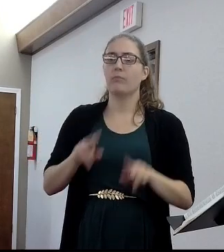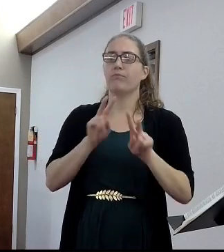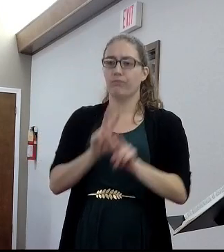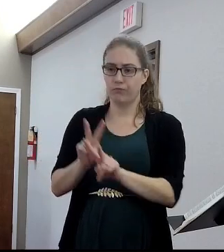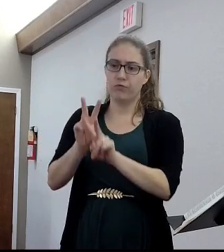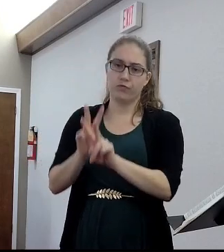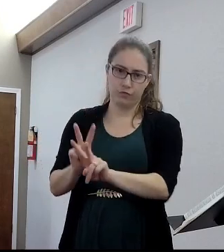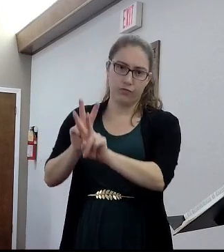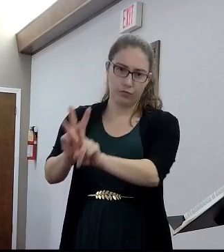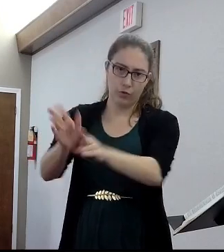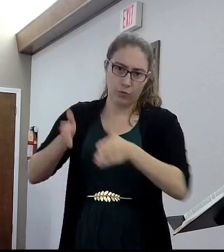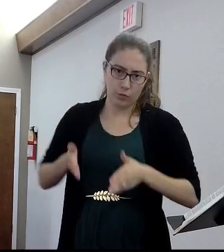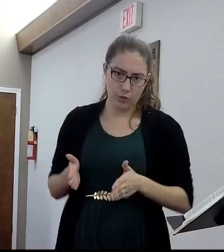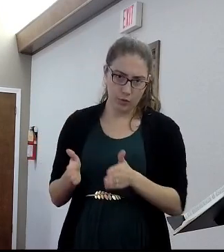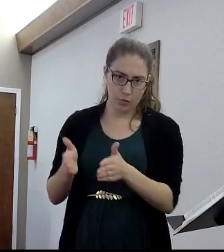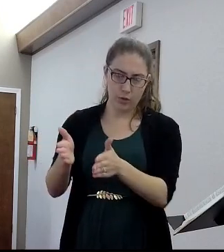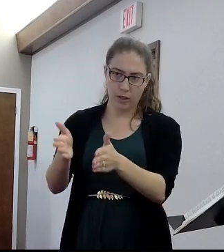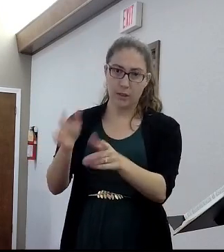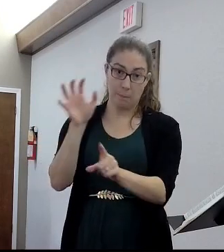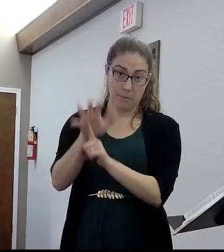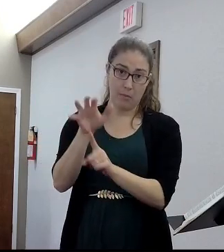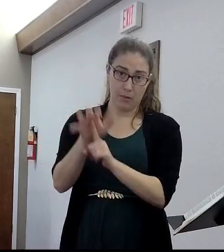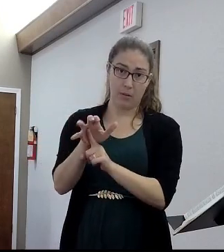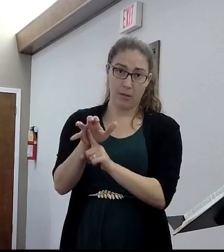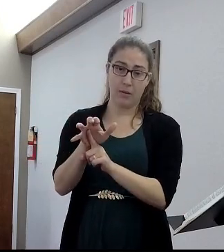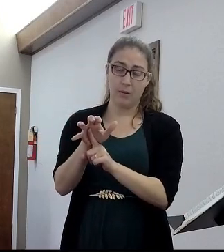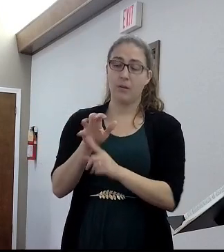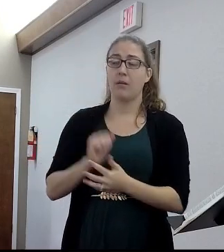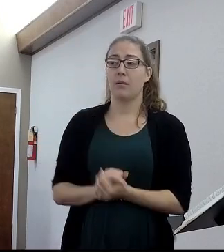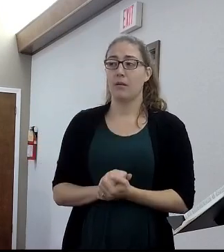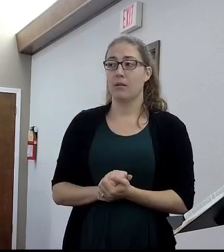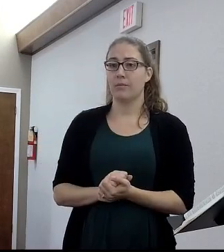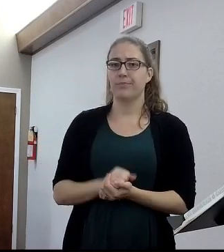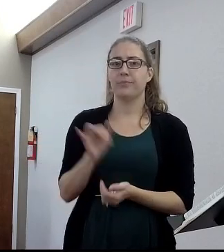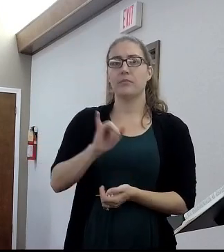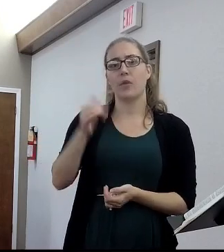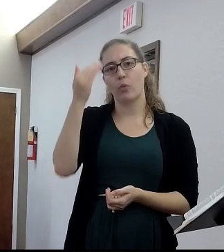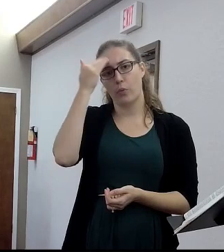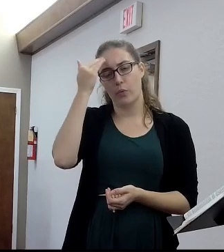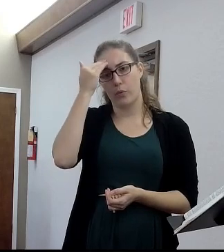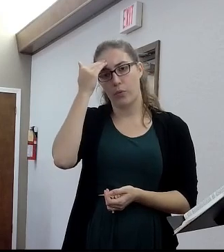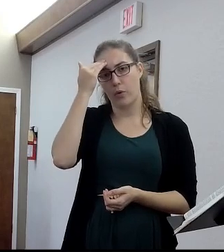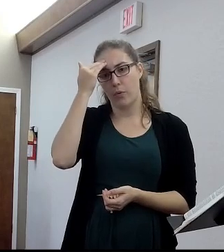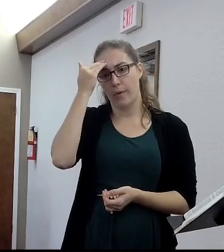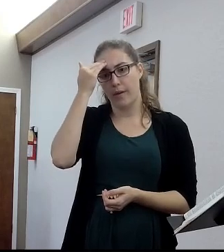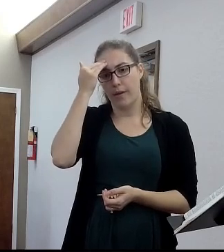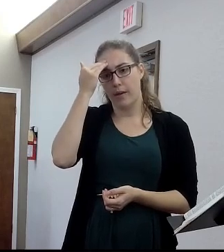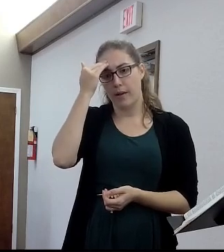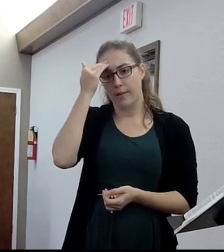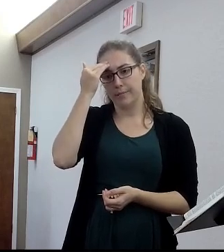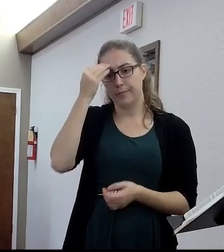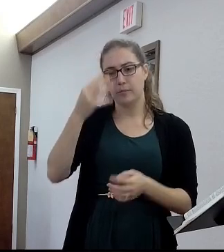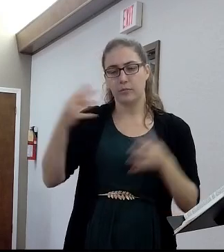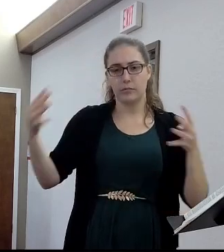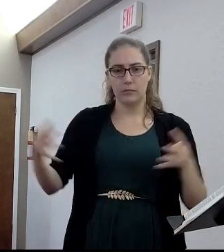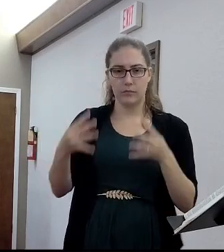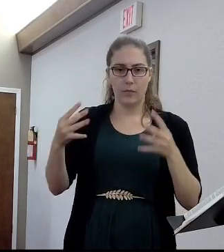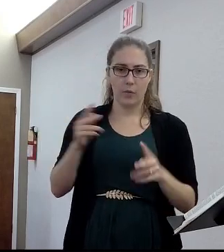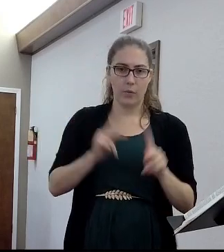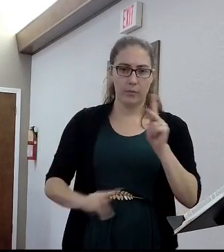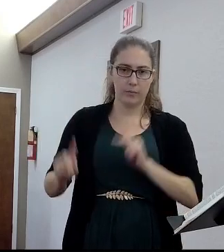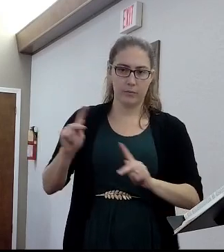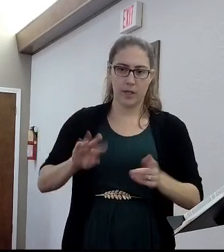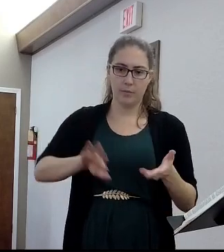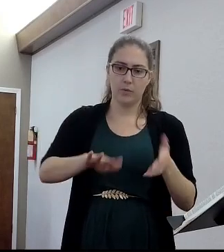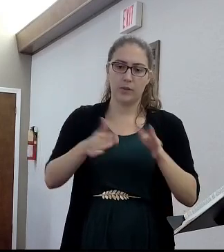it on the news when some, like, one of these, like, terrorist fighters dies. And, you know, they're parading through the street. All these men are